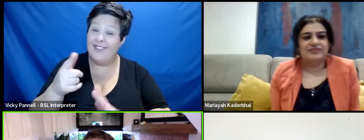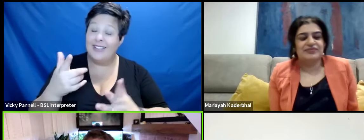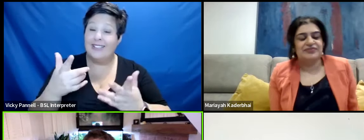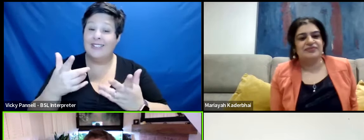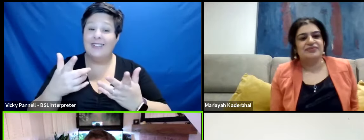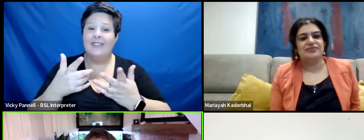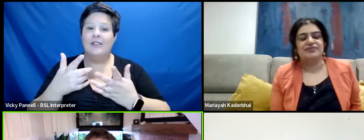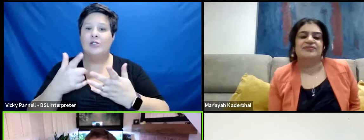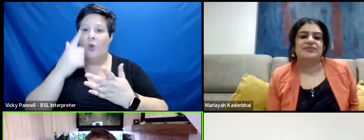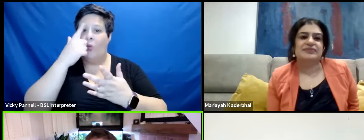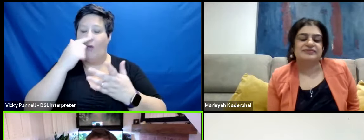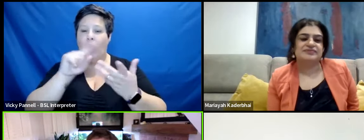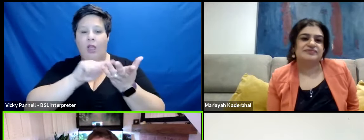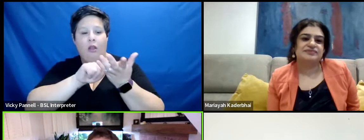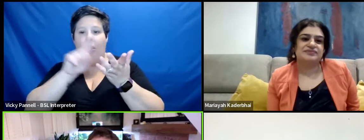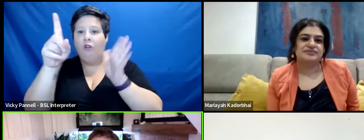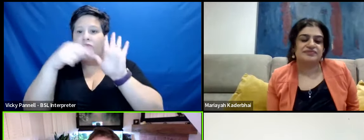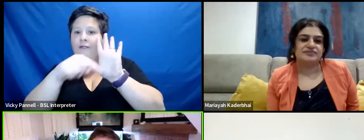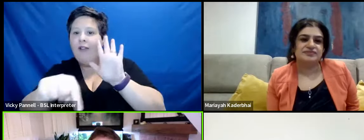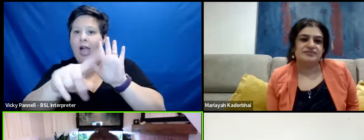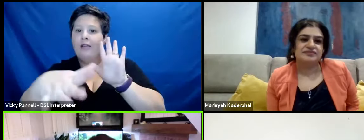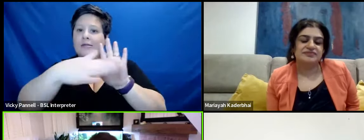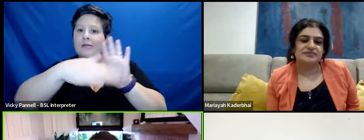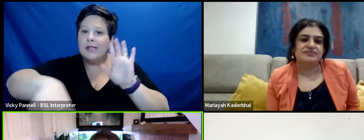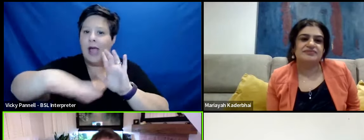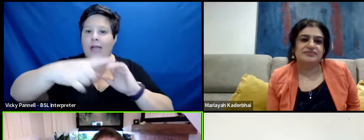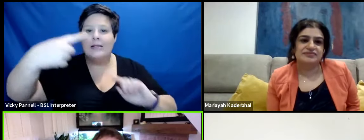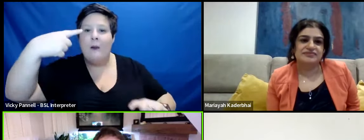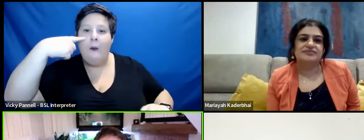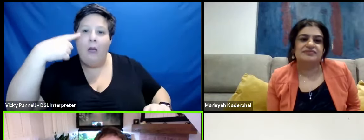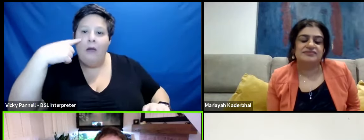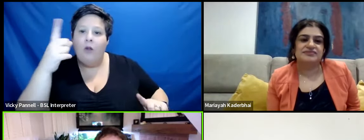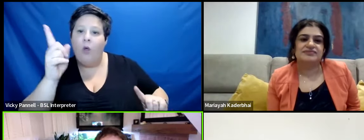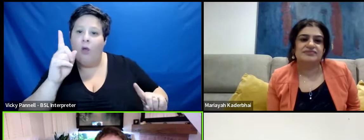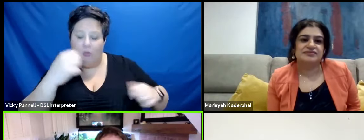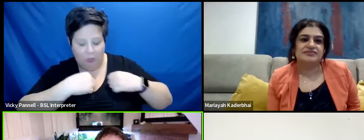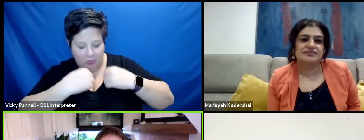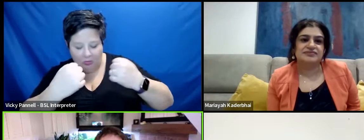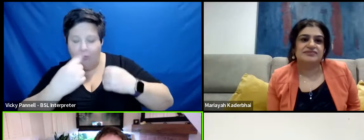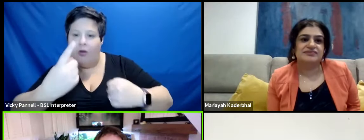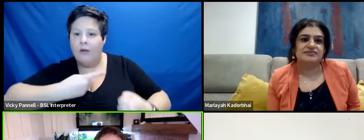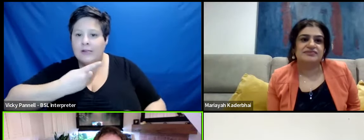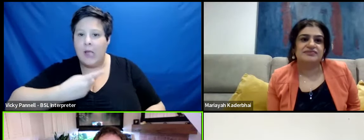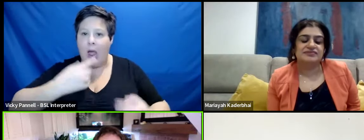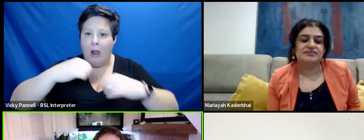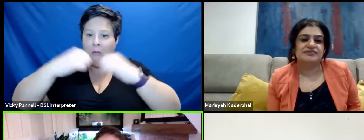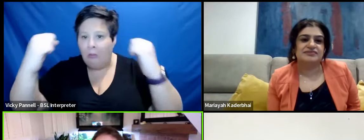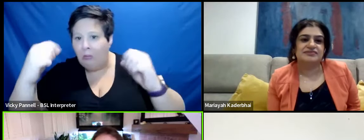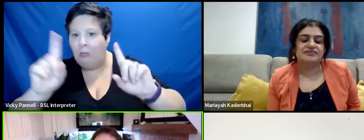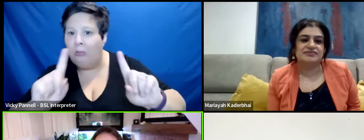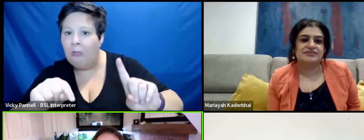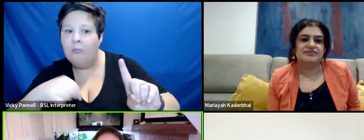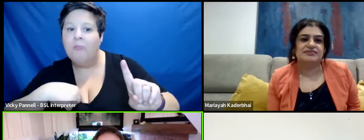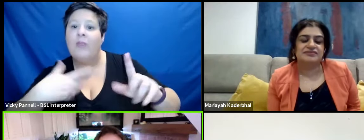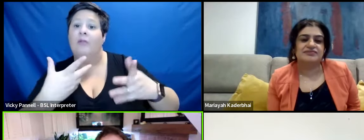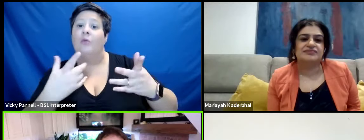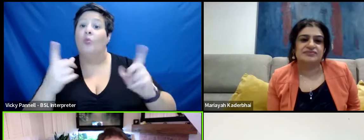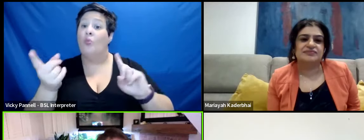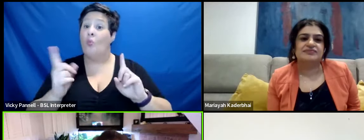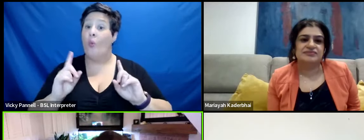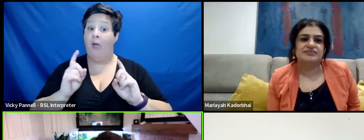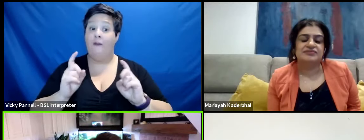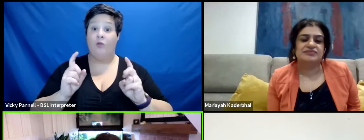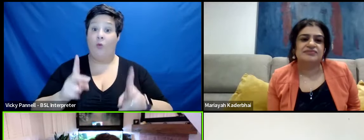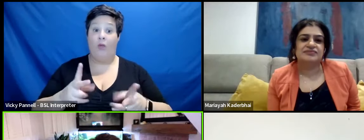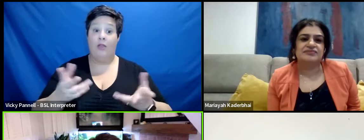put a mirror up to society and say let's have a look at ourselves here for the second you know be it in whatever format